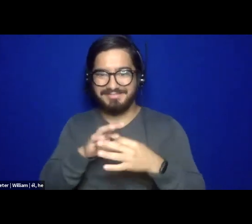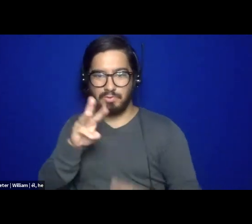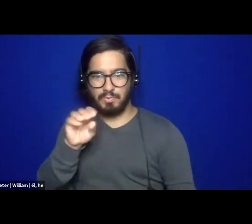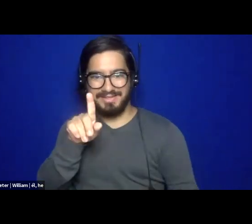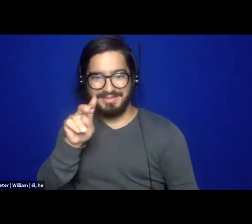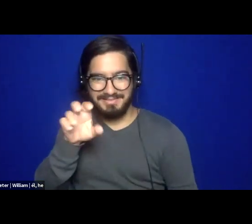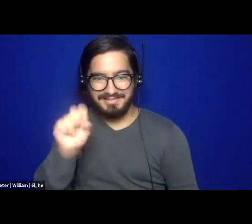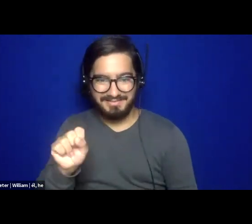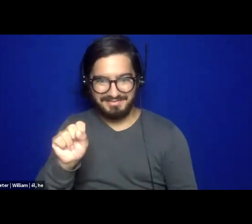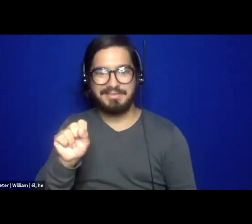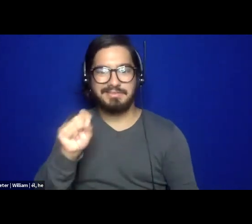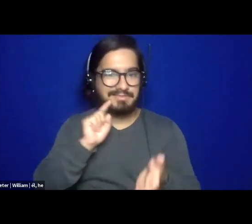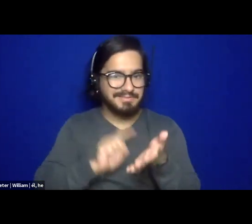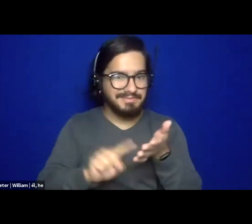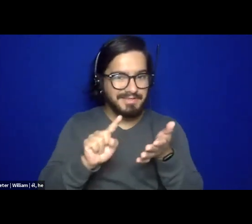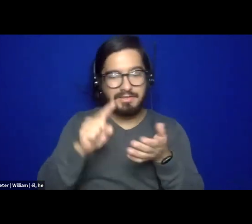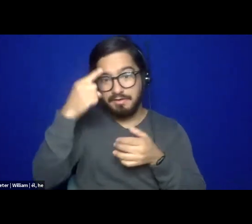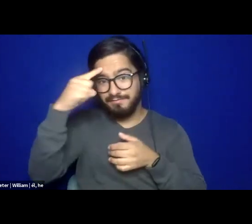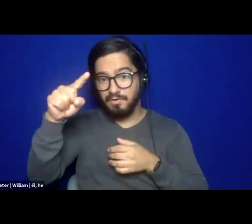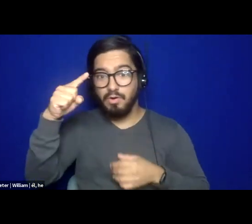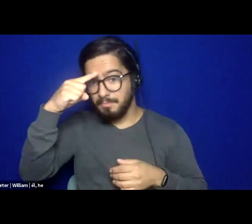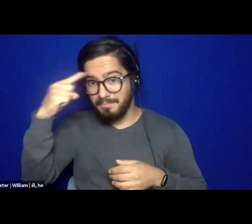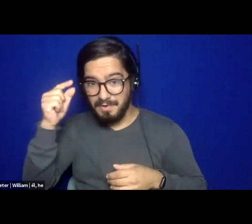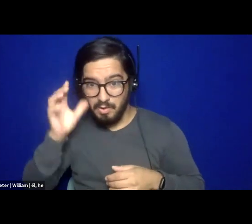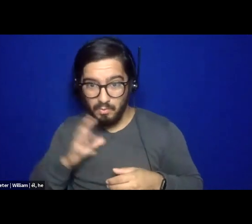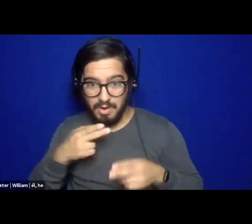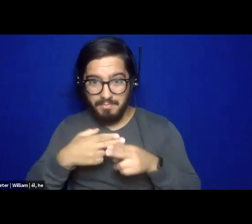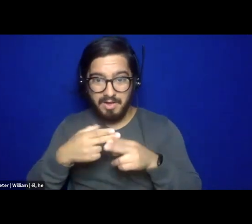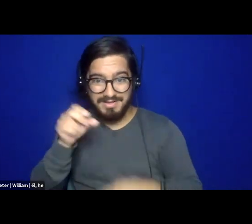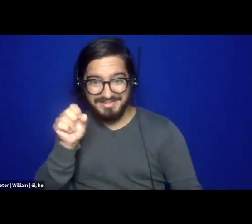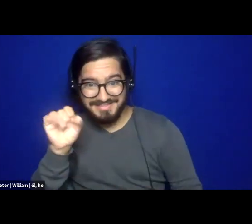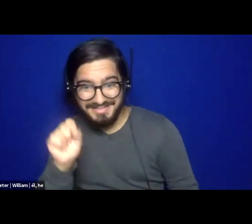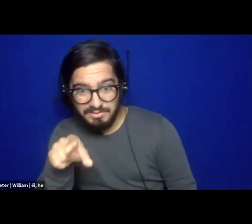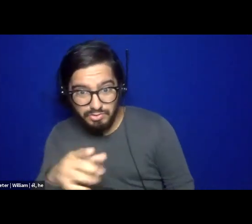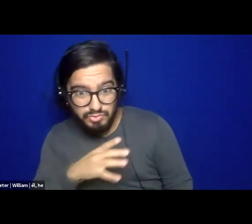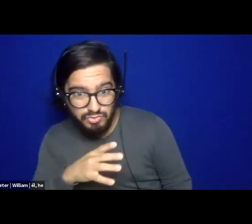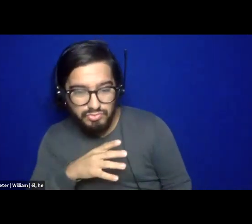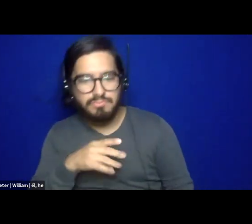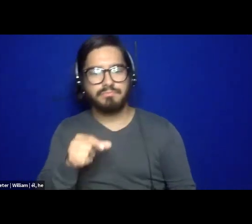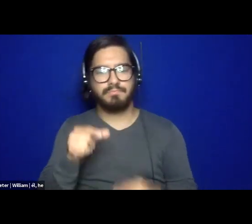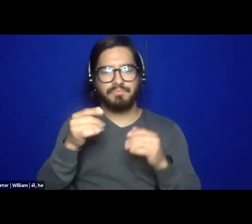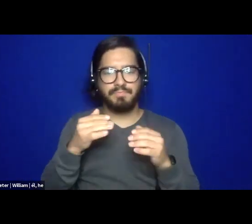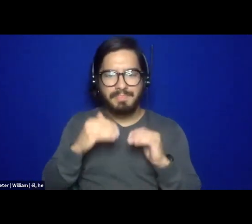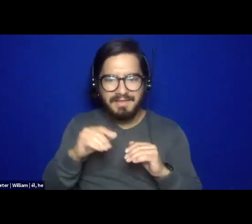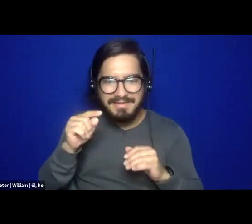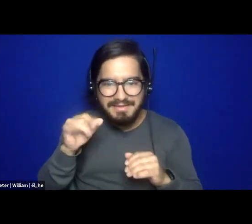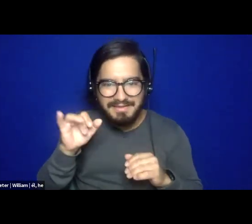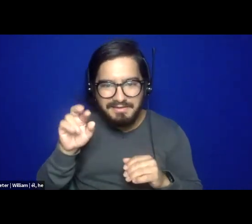also spent quite a number of years, probably over a decade, doing prison abolitionists, anti-police brutality,